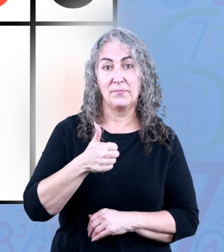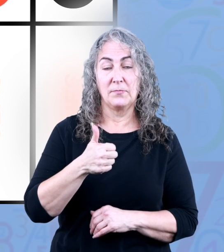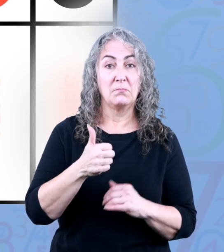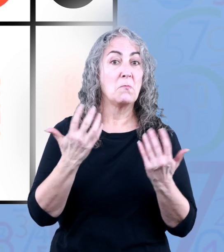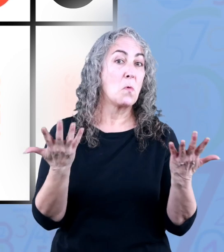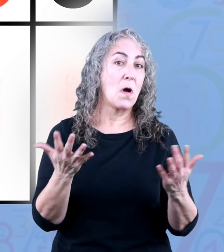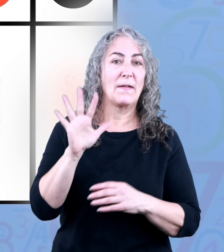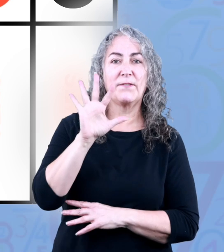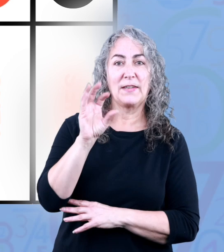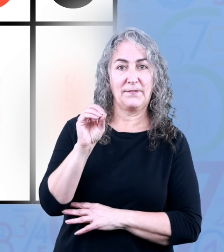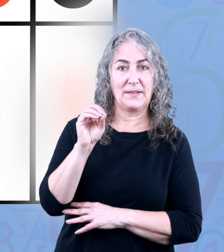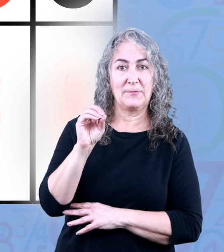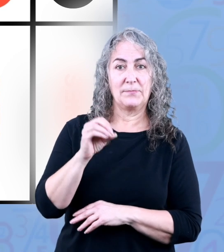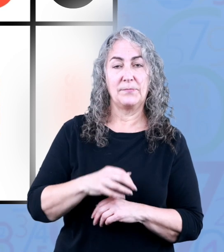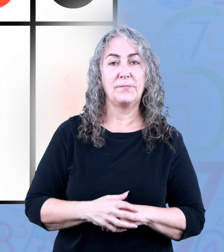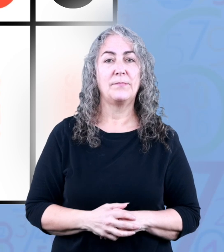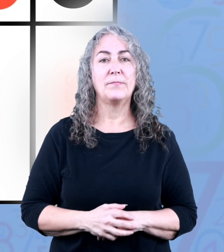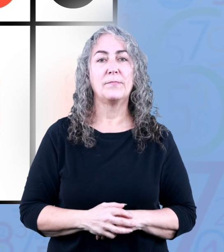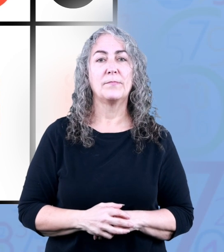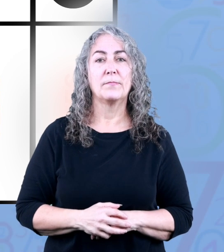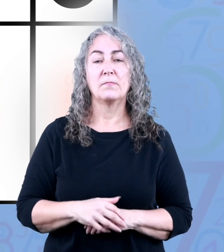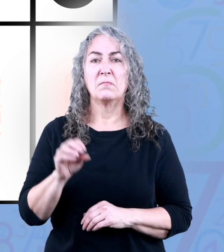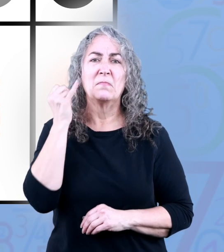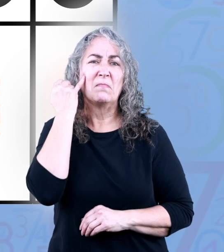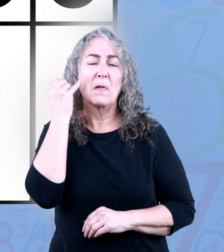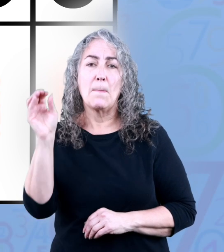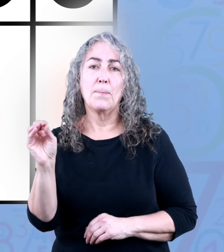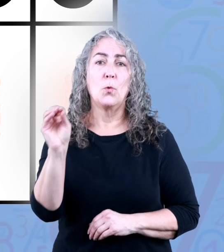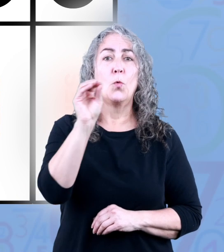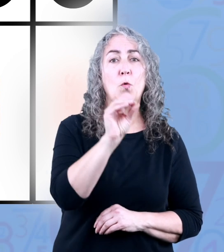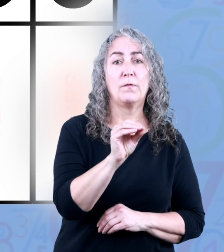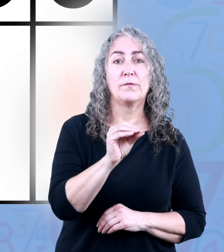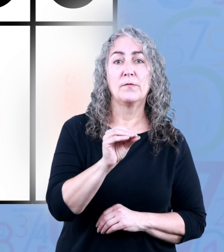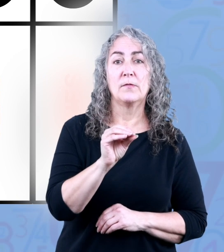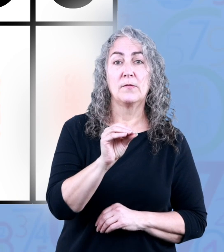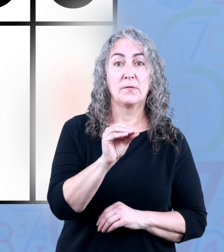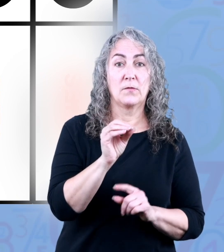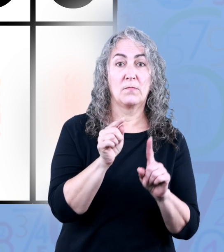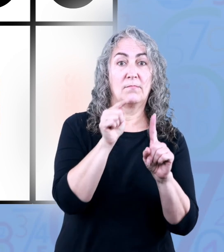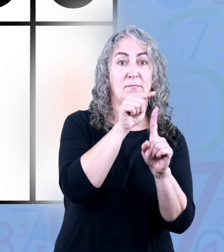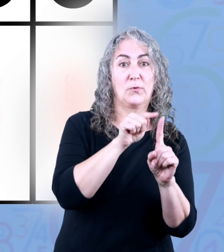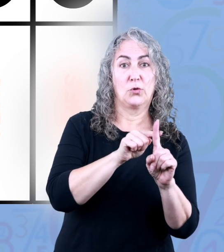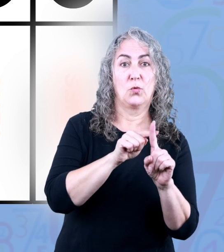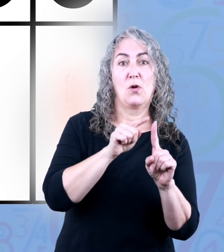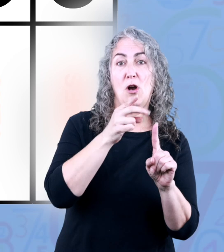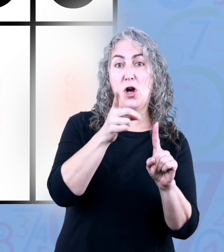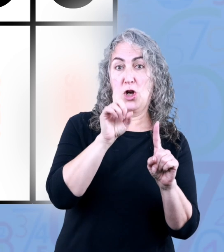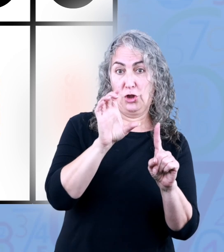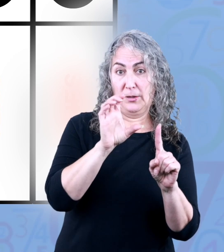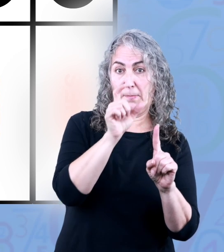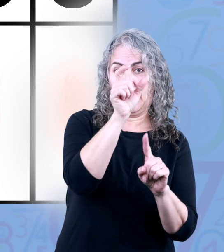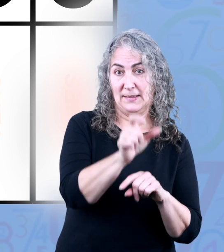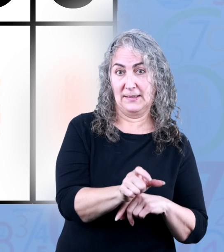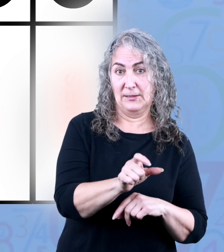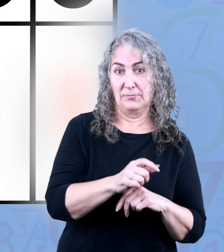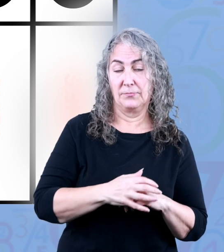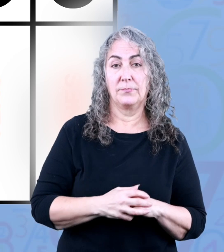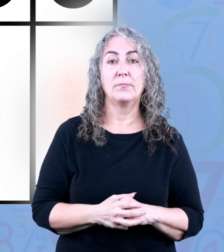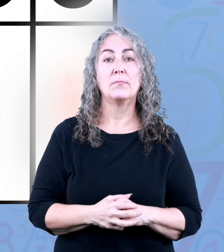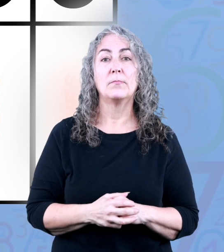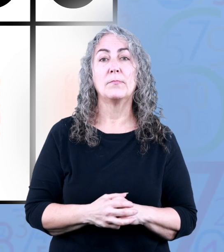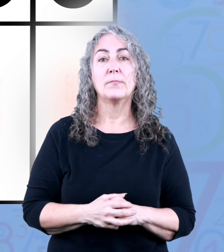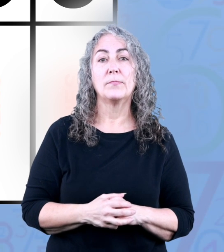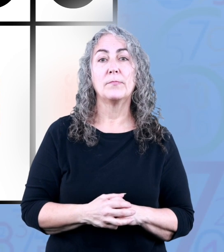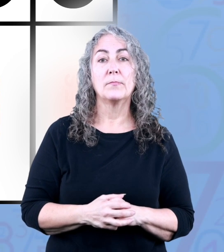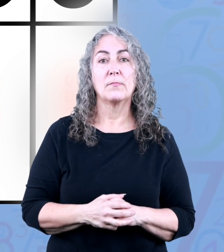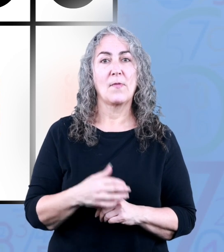or the number 50 and if we move that five over one more time to the hundreds